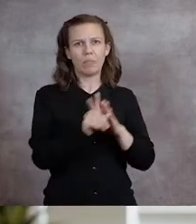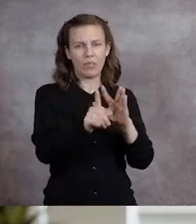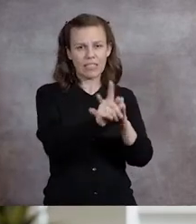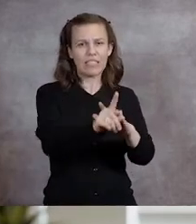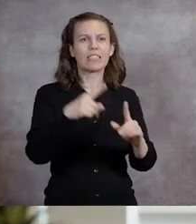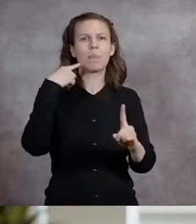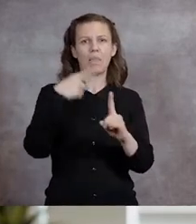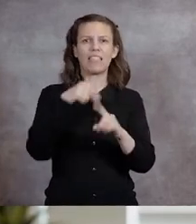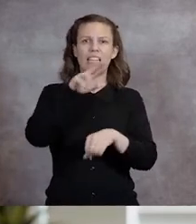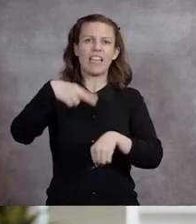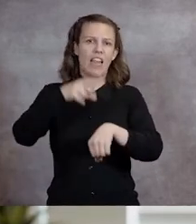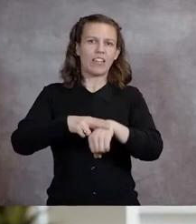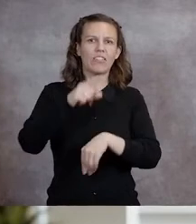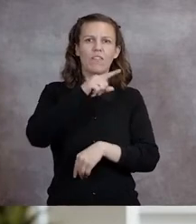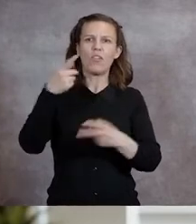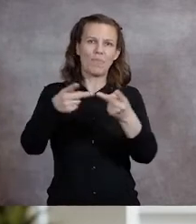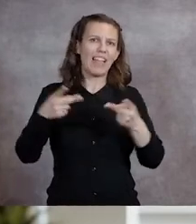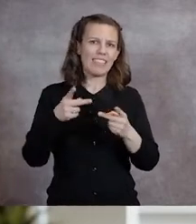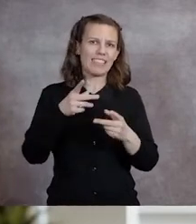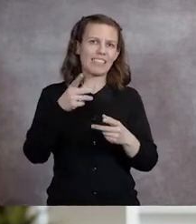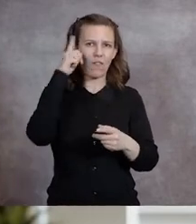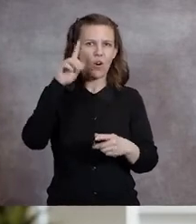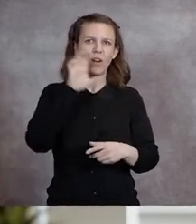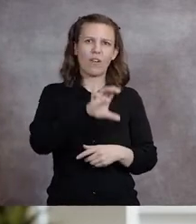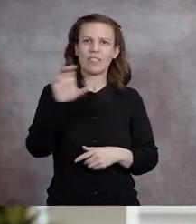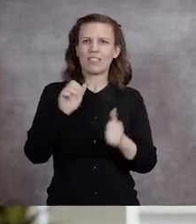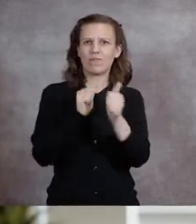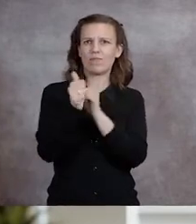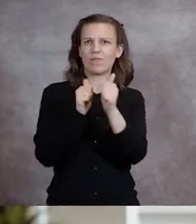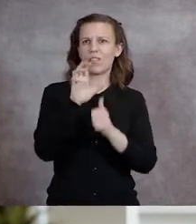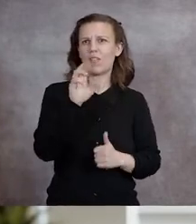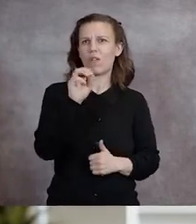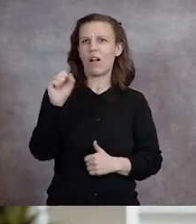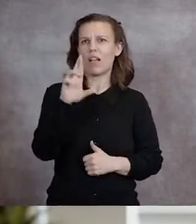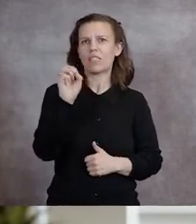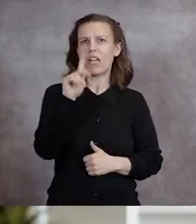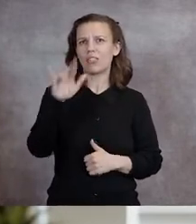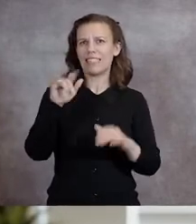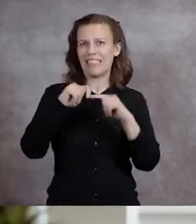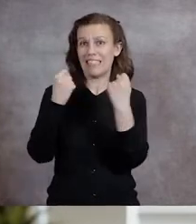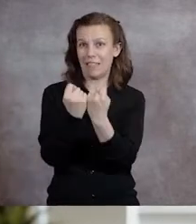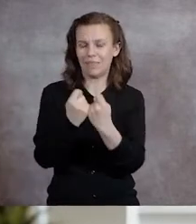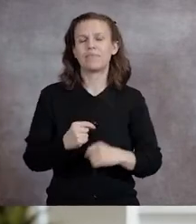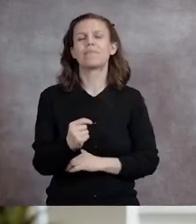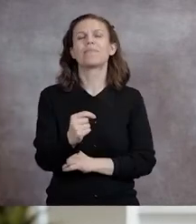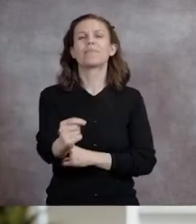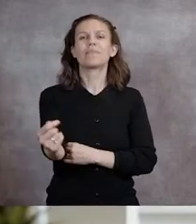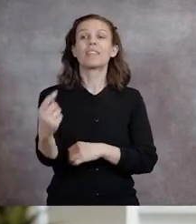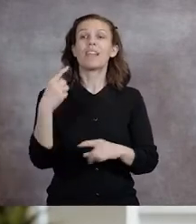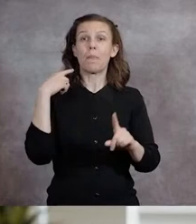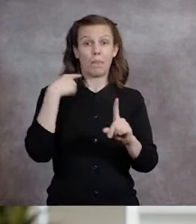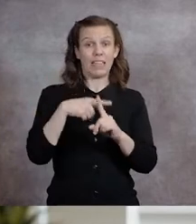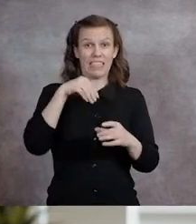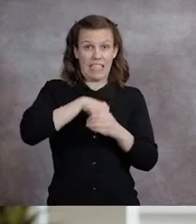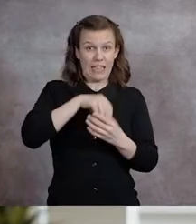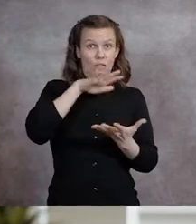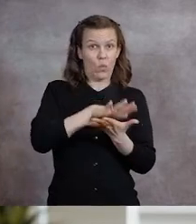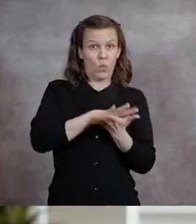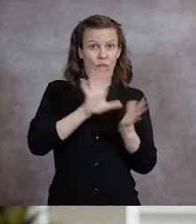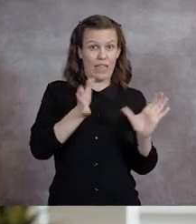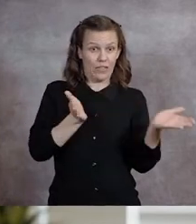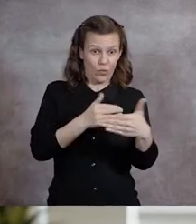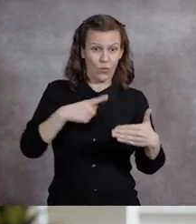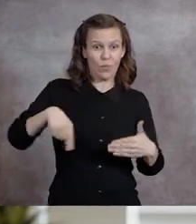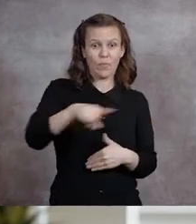finish by our cross-country team. And off the field, our teams were truly spectacular, earning a two-year combined